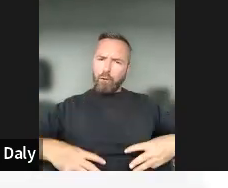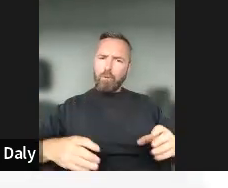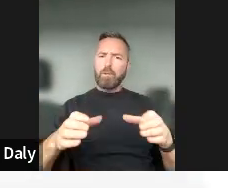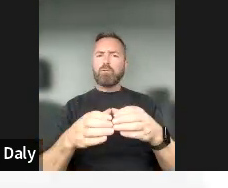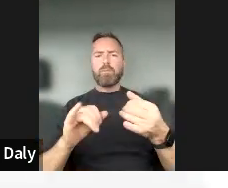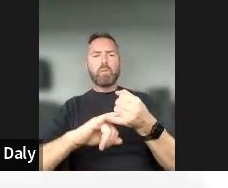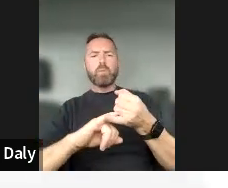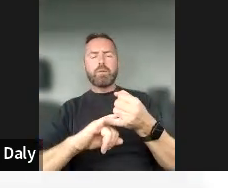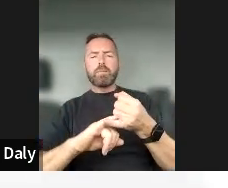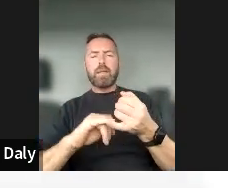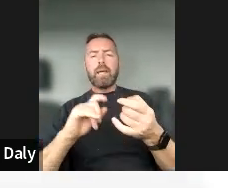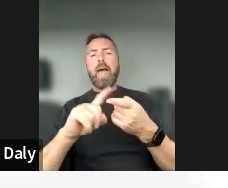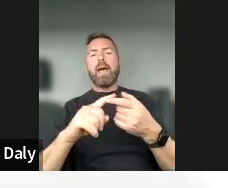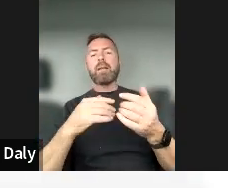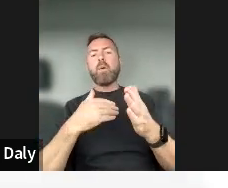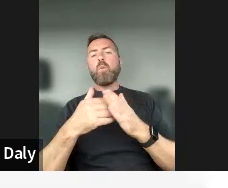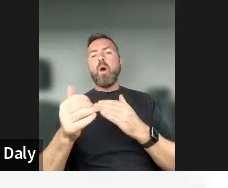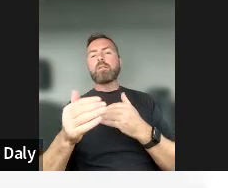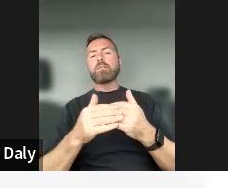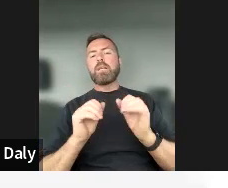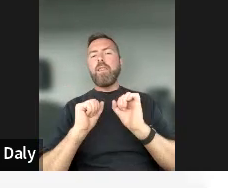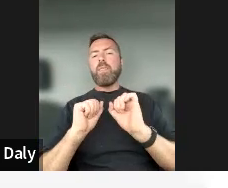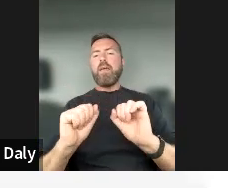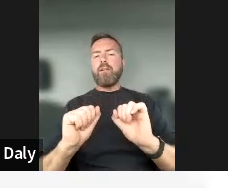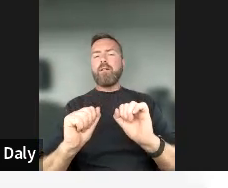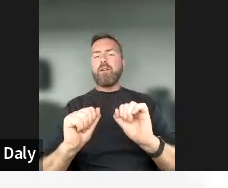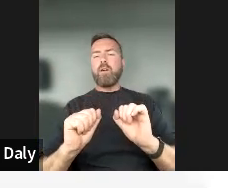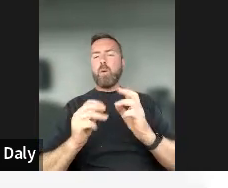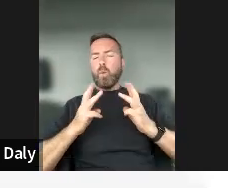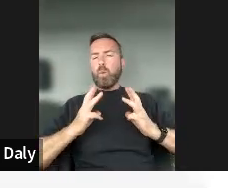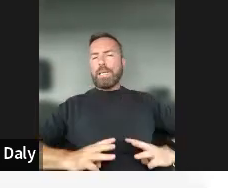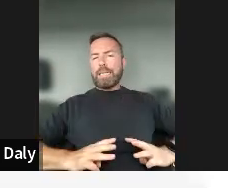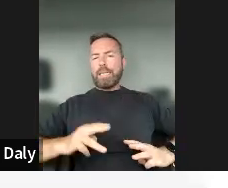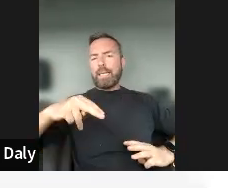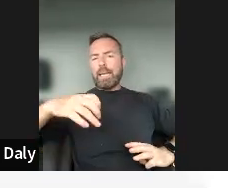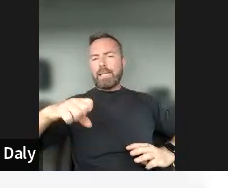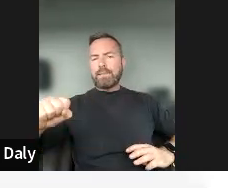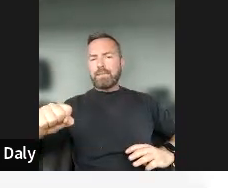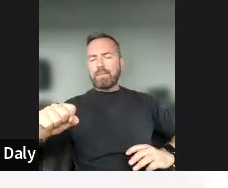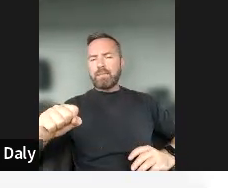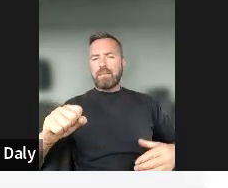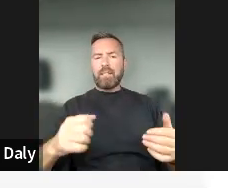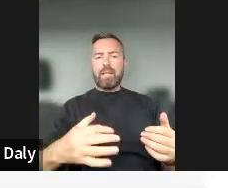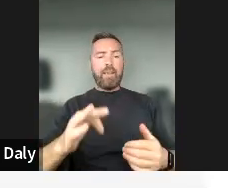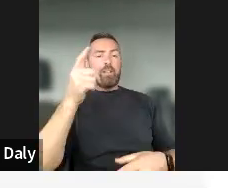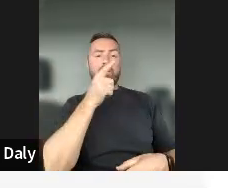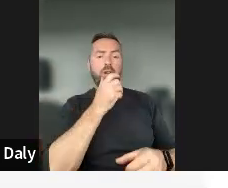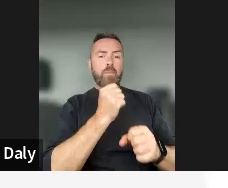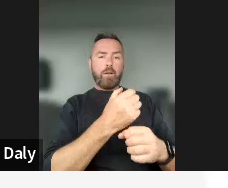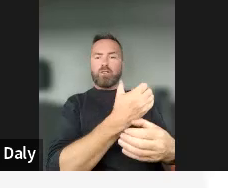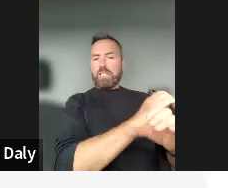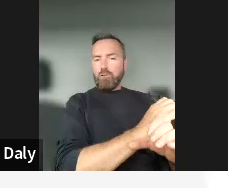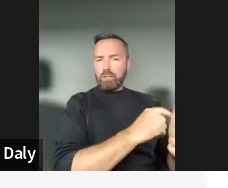And what are their vulnerabilities? And in this case, please specify if you're talking about seniors, about children,